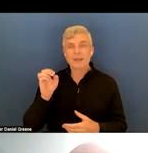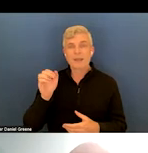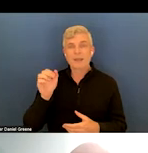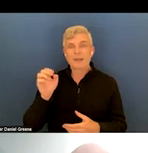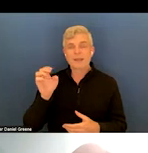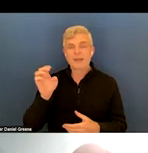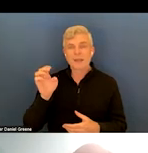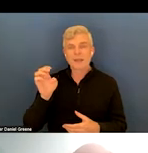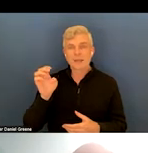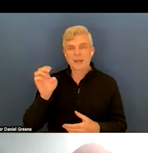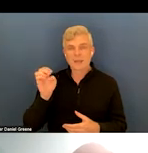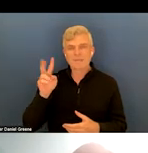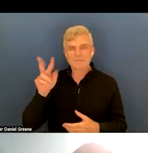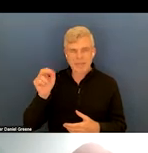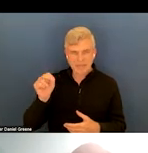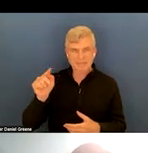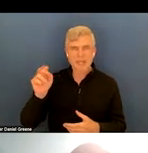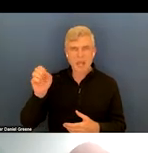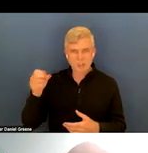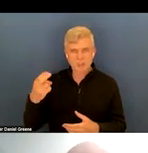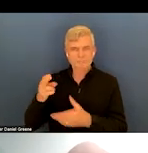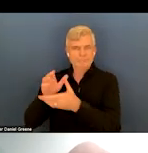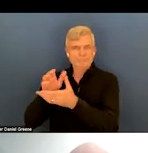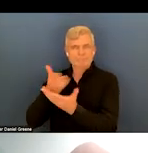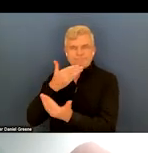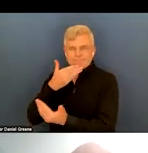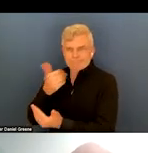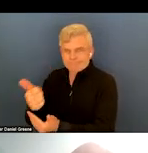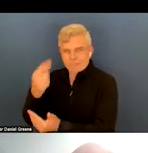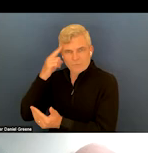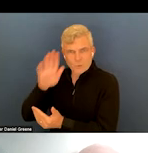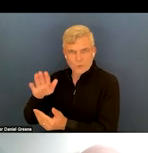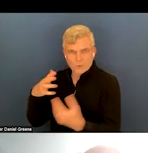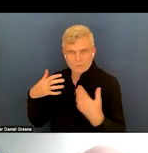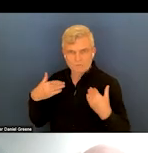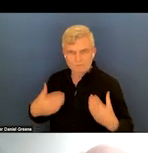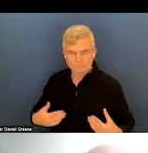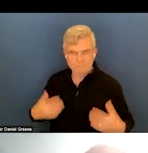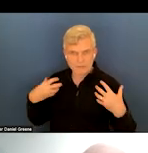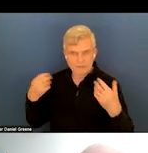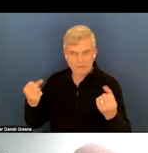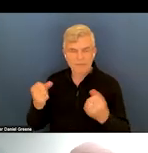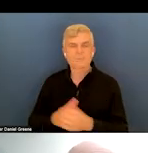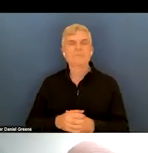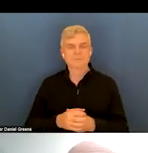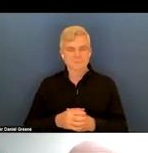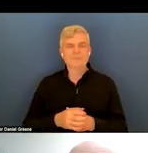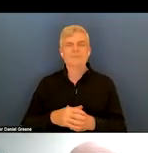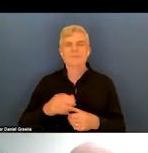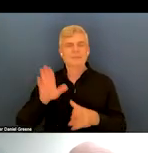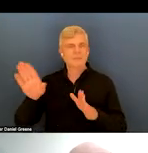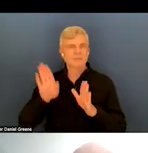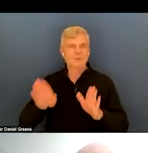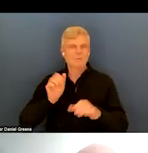their incredible advocacy in the state of Washington. And, Representative Orwell, thank you so